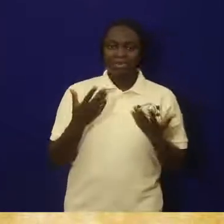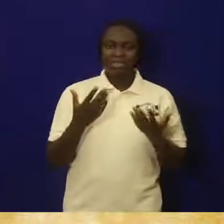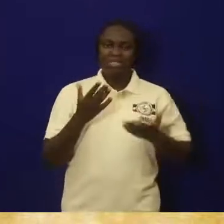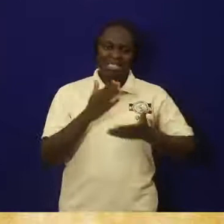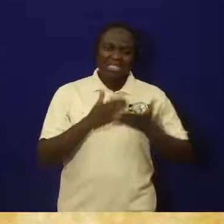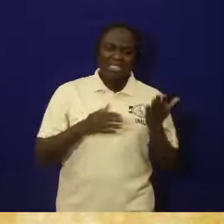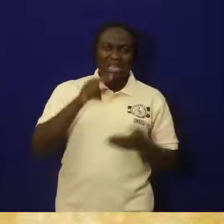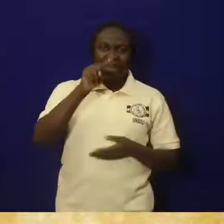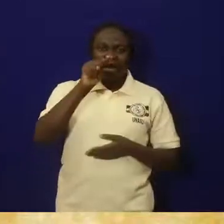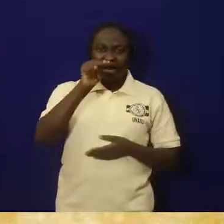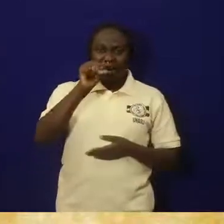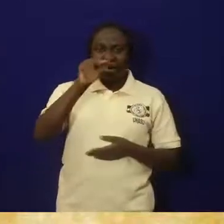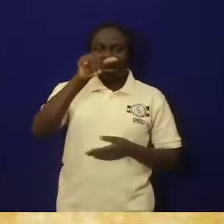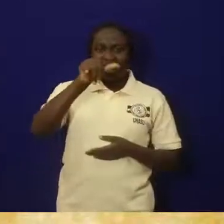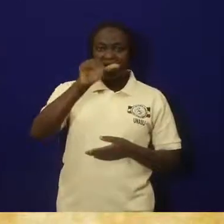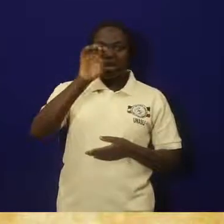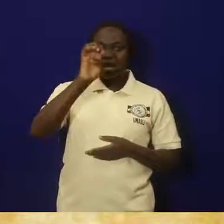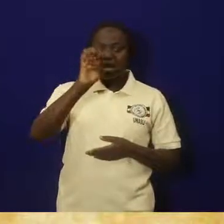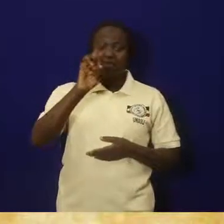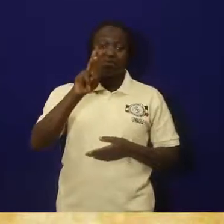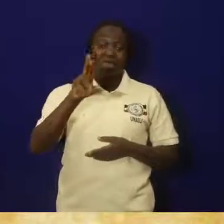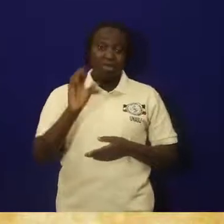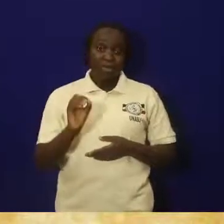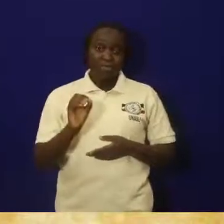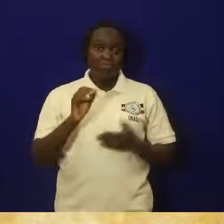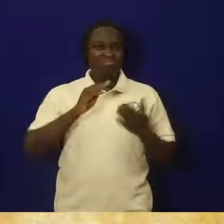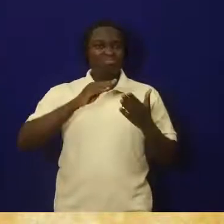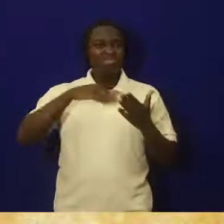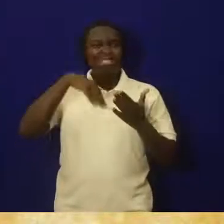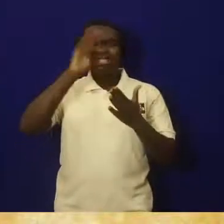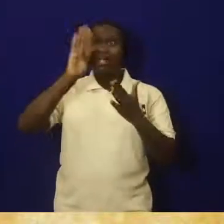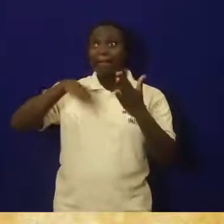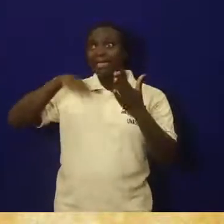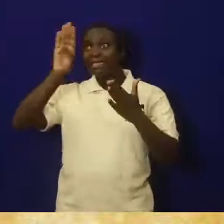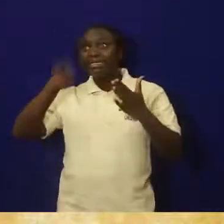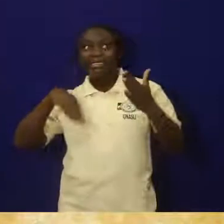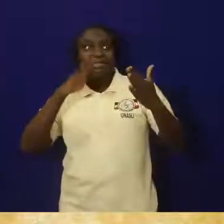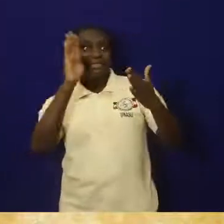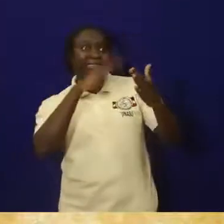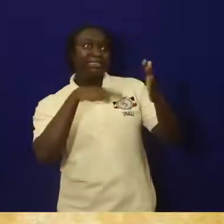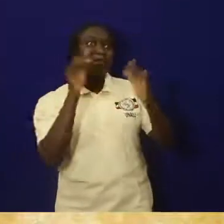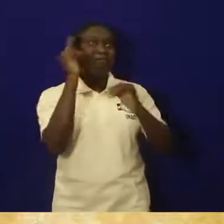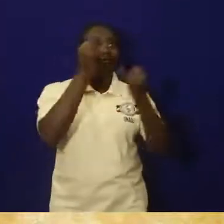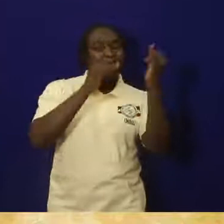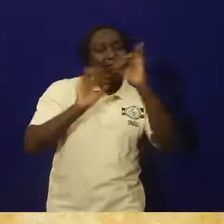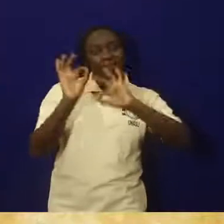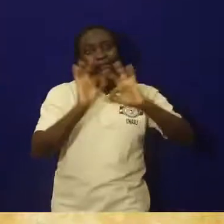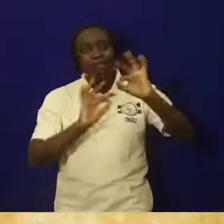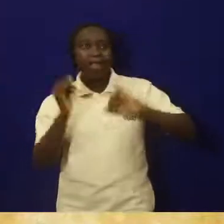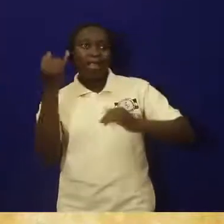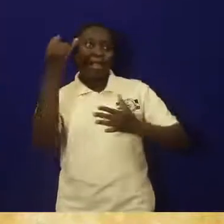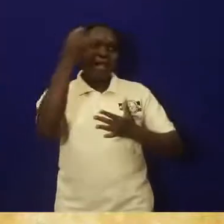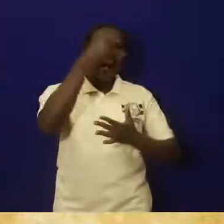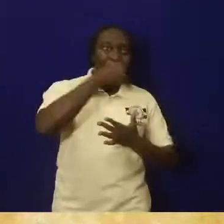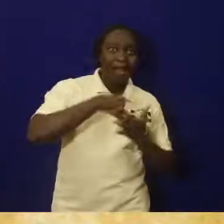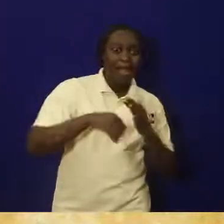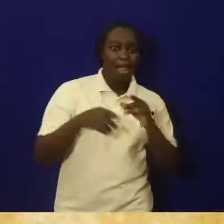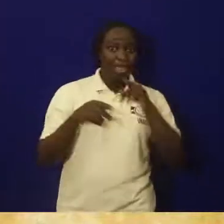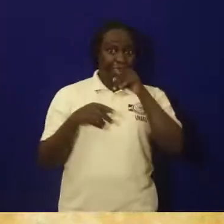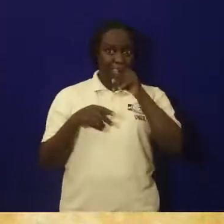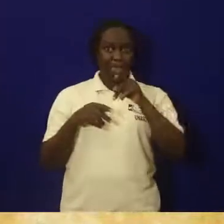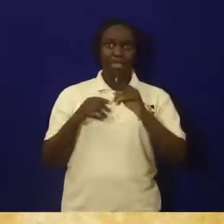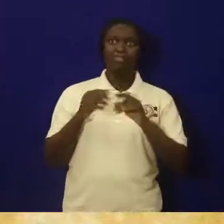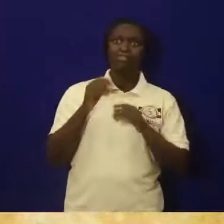These paintings are in eastern Uganda. So, these paintings when you study them you know